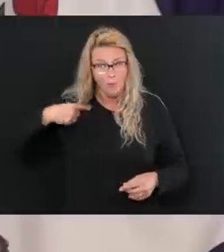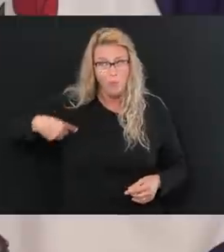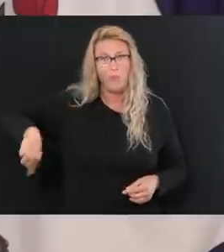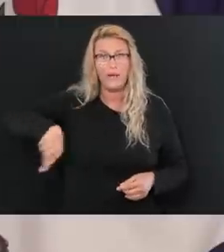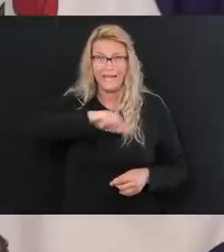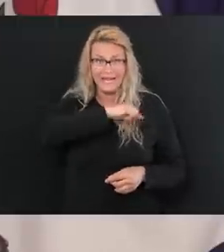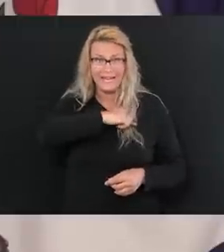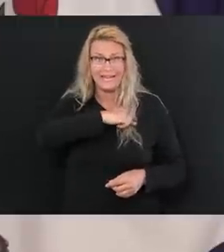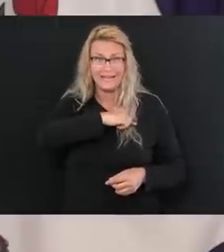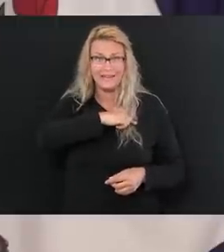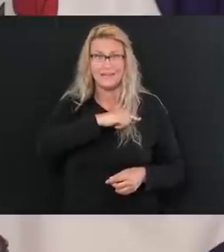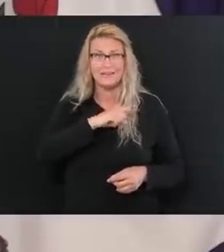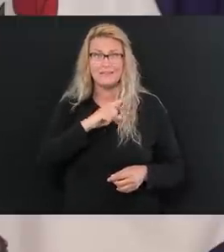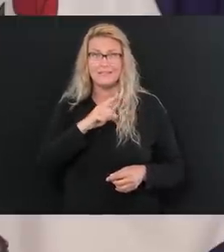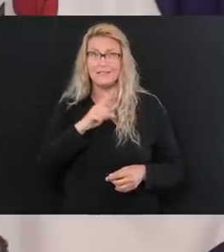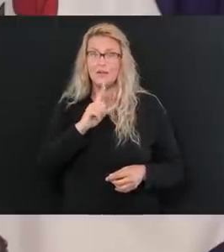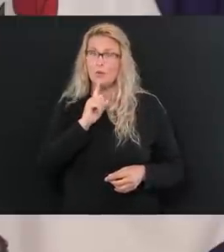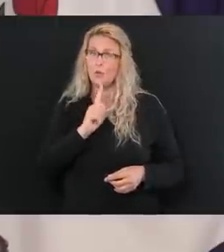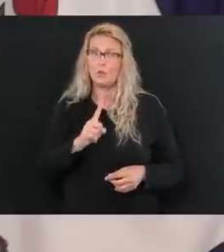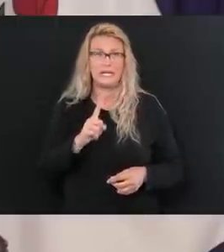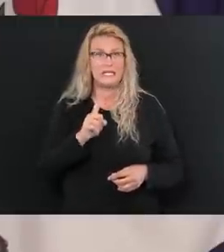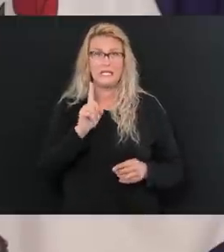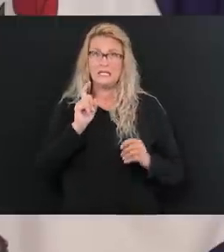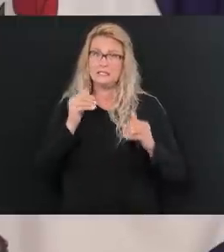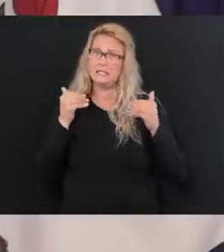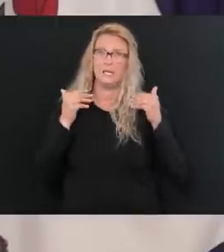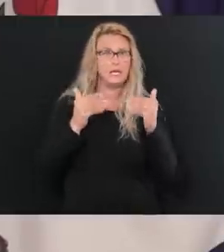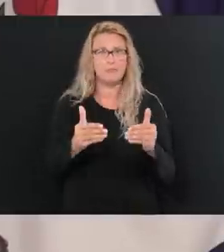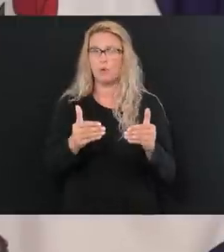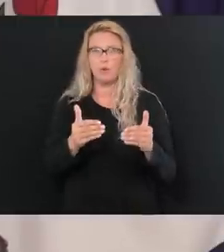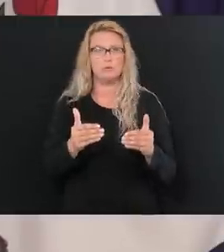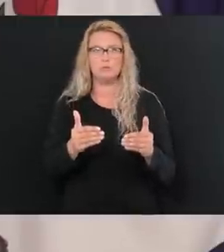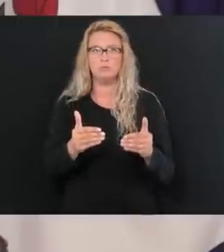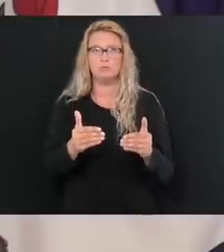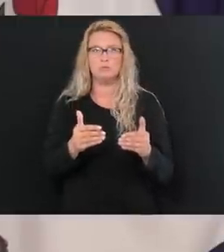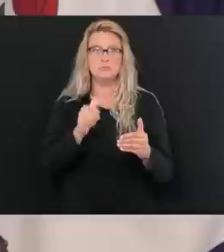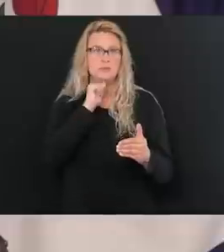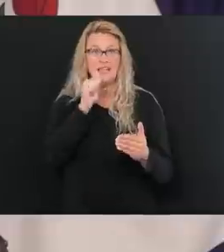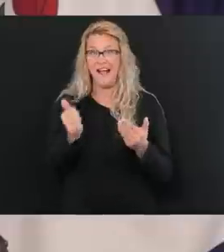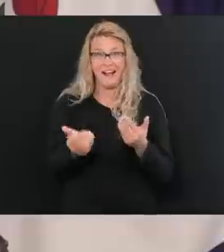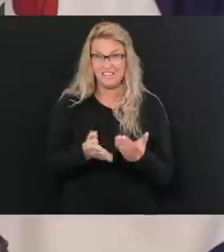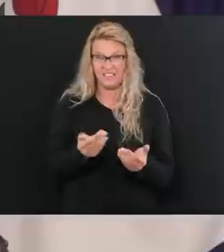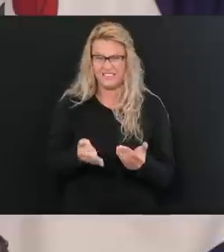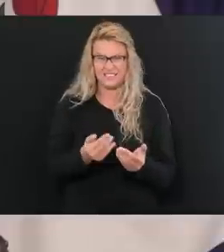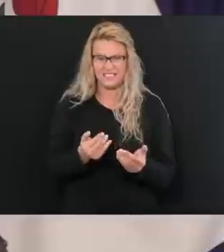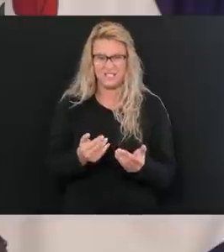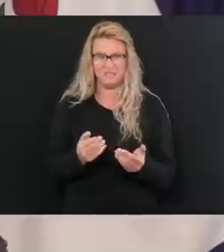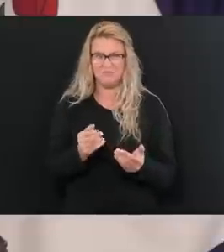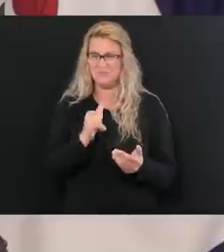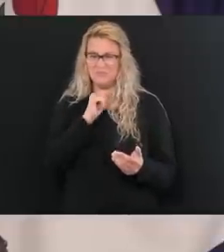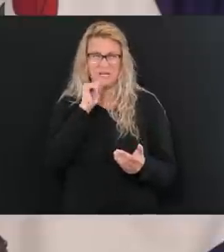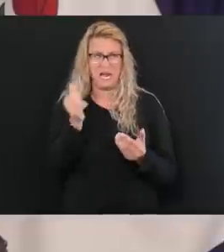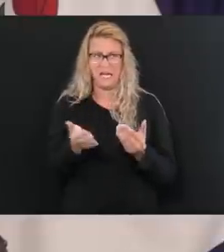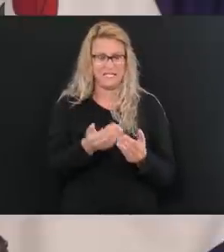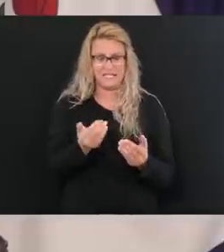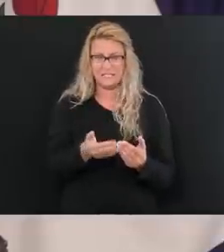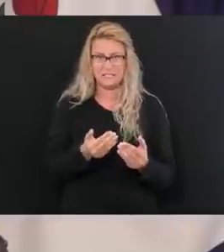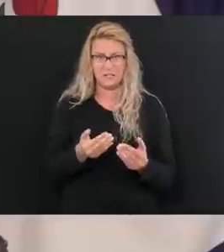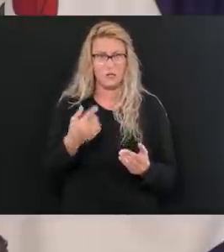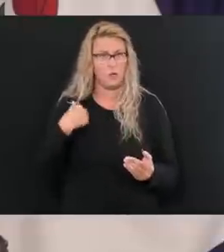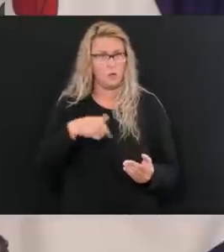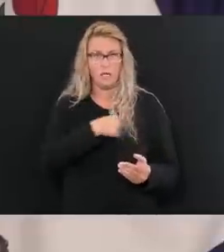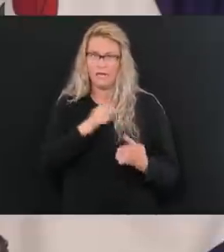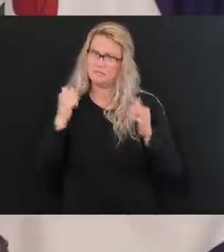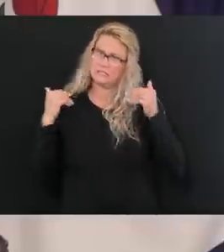all of us have just got to suck it up. It's not easy. There's nowhere close to easy, but we just got to